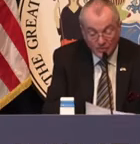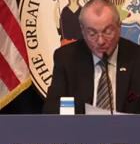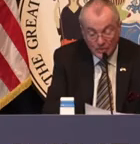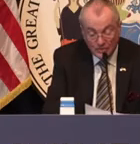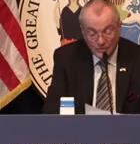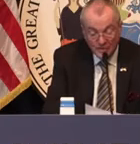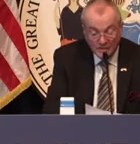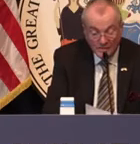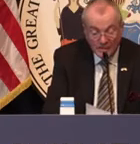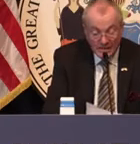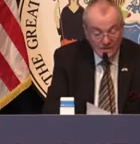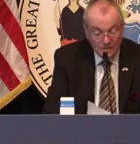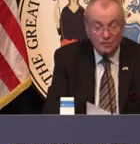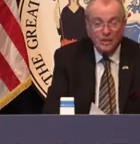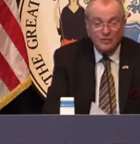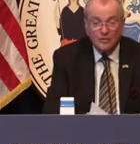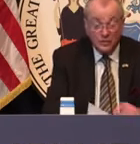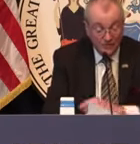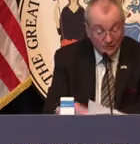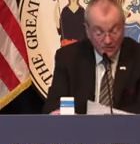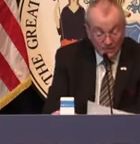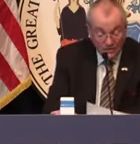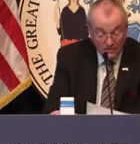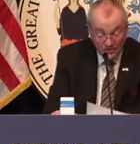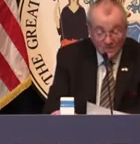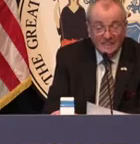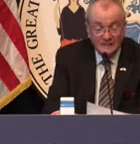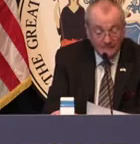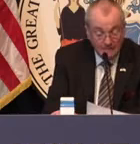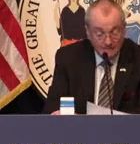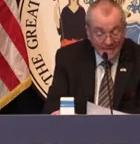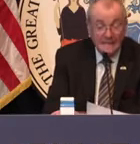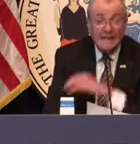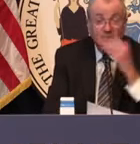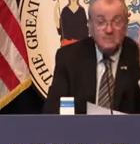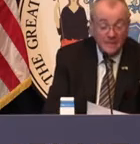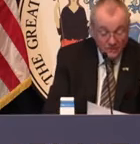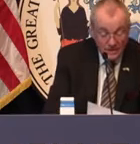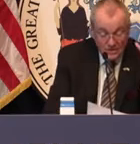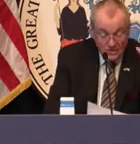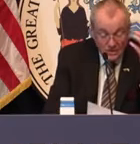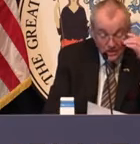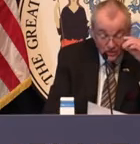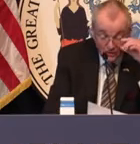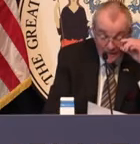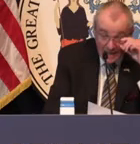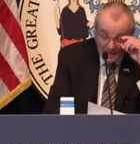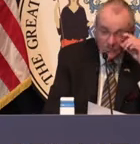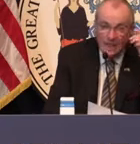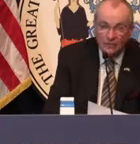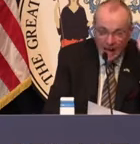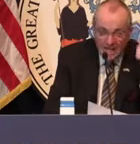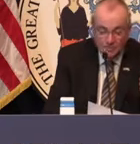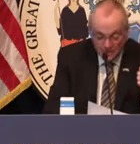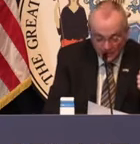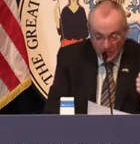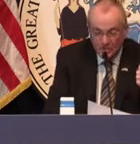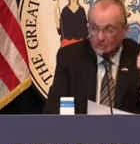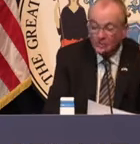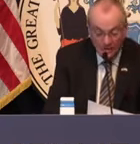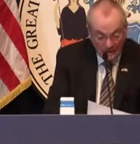ventilators in use today than yesterday for a total of 750. And again, these three data sets,